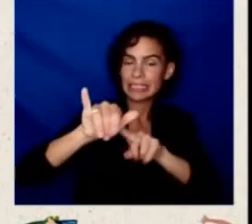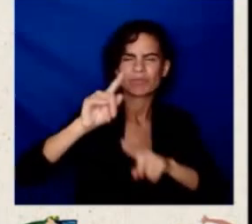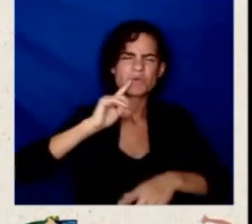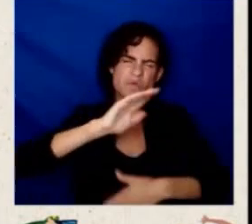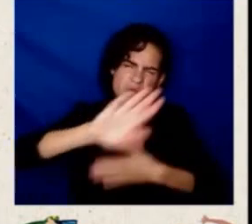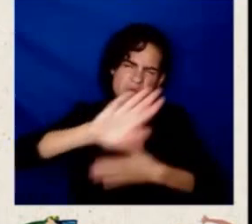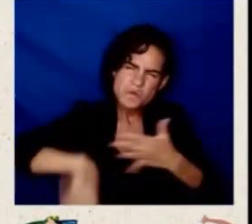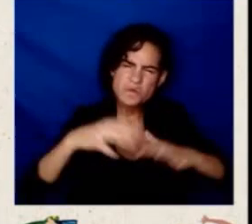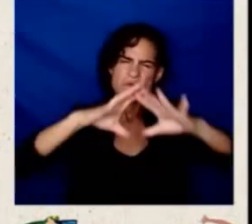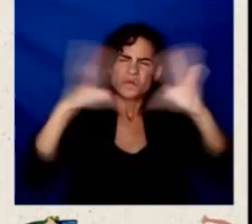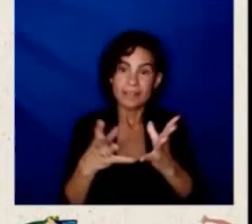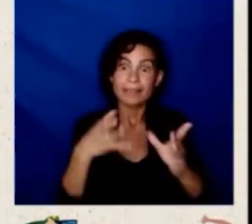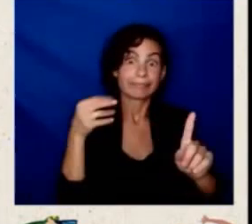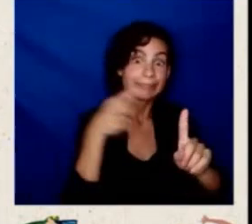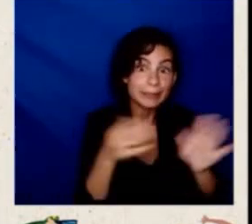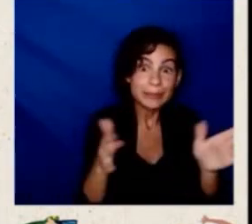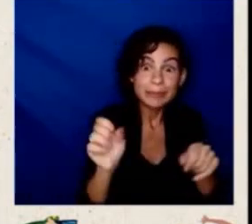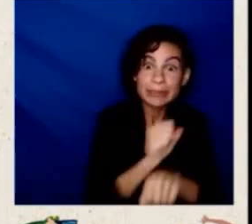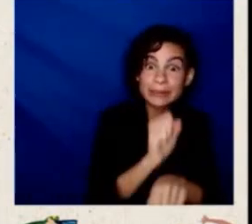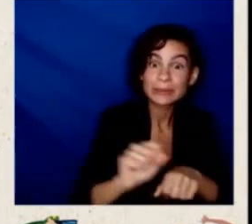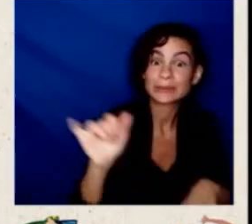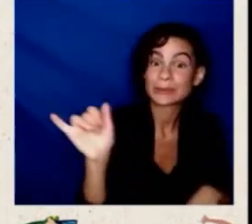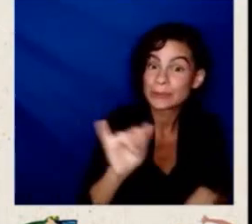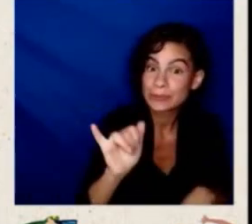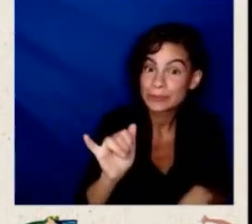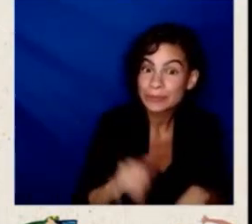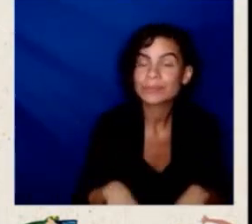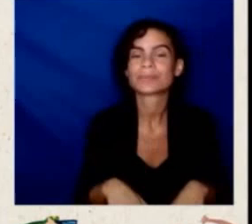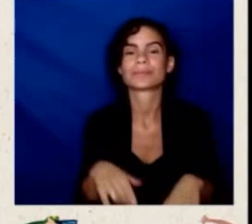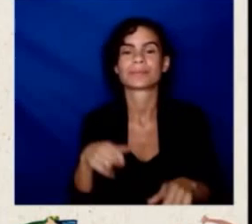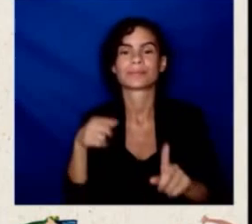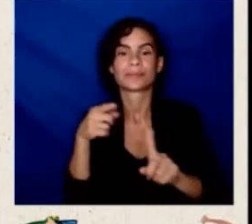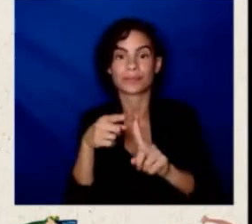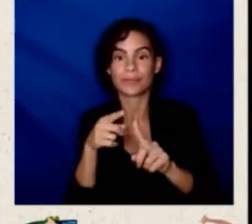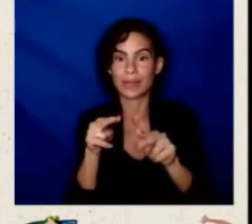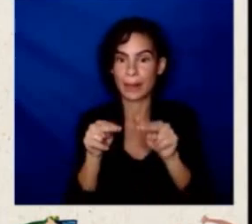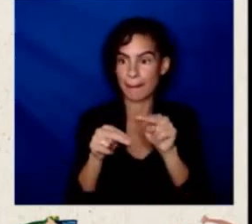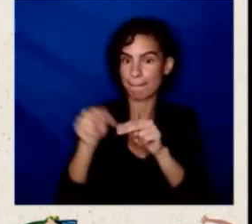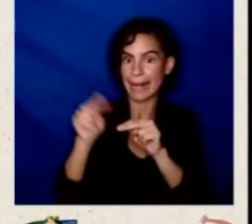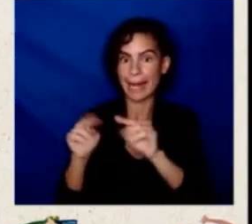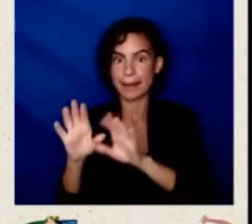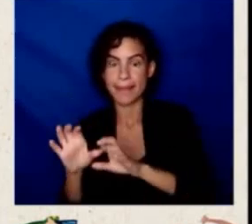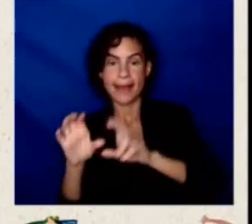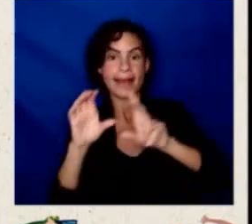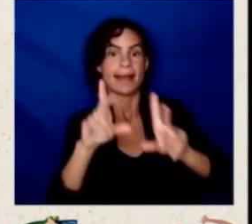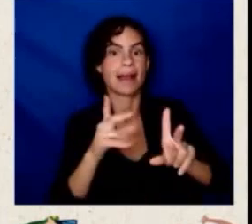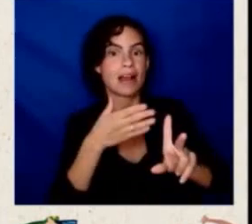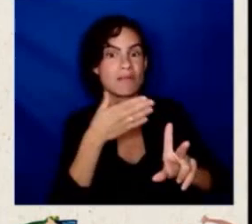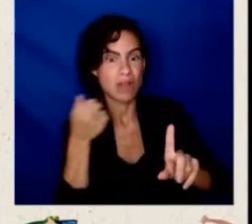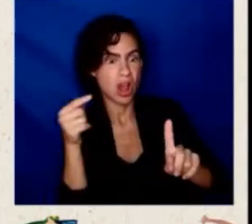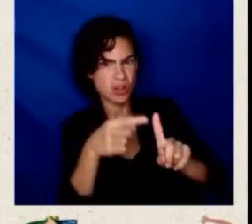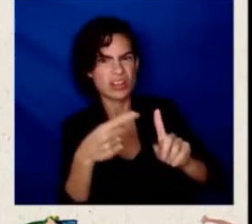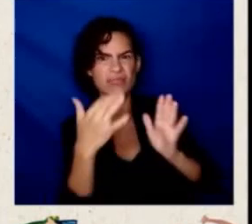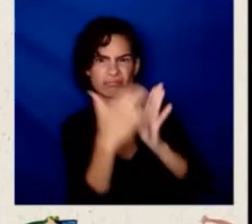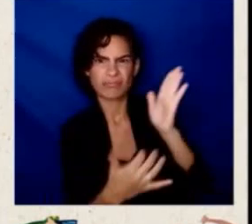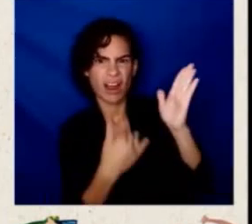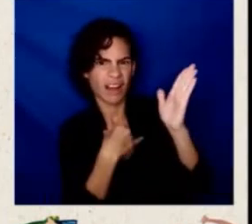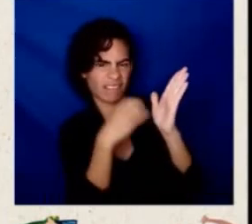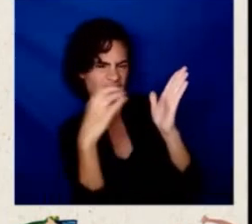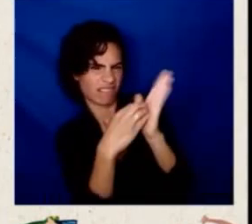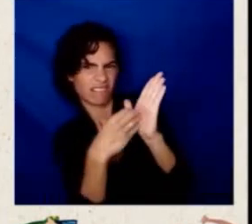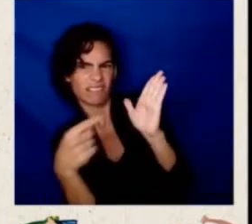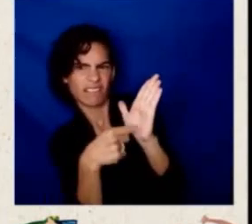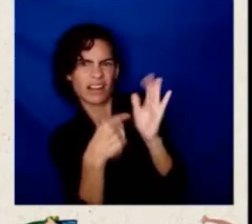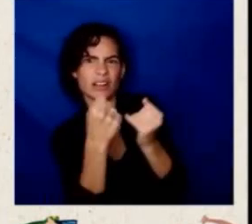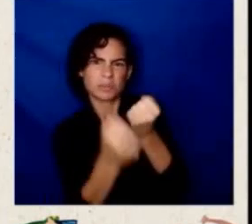deal or his Build Back Better agenda, there is extensive support for small businesses from underserved communities to create capital